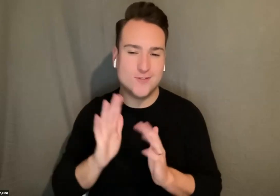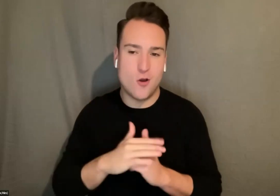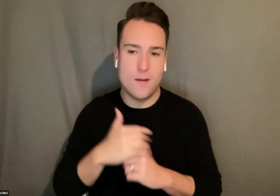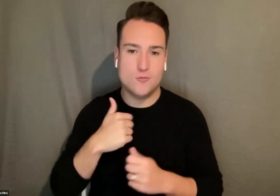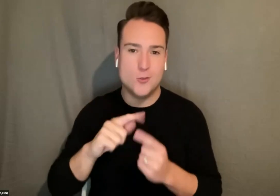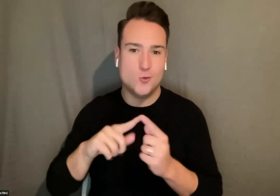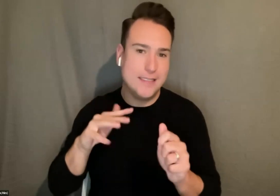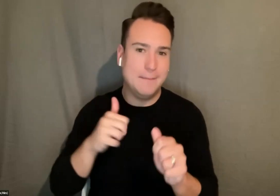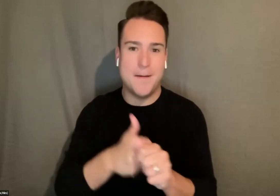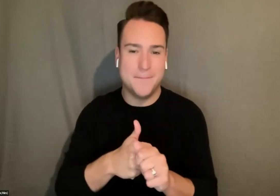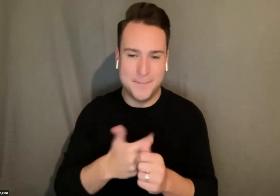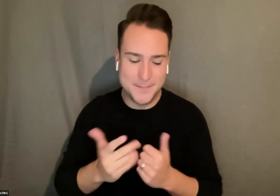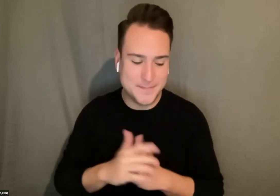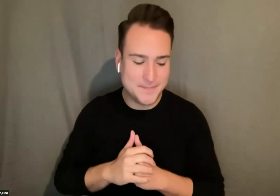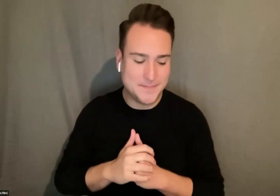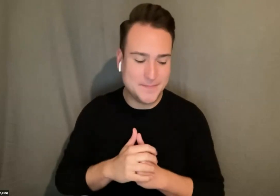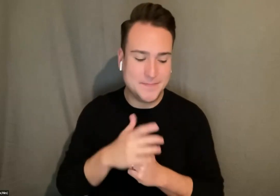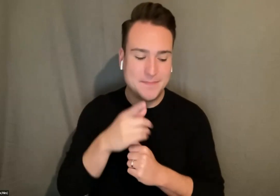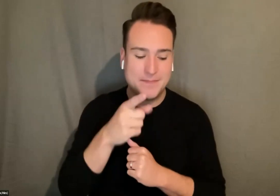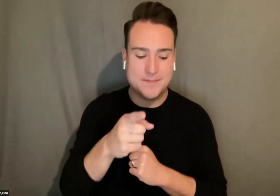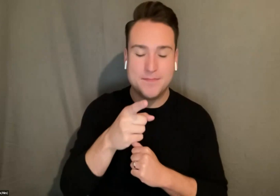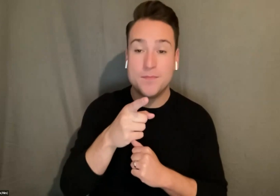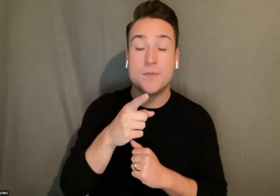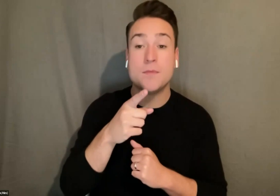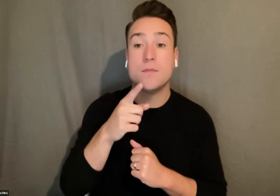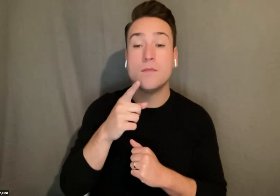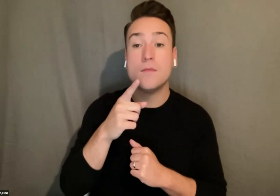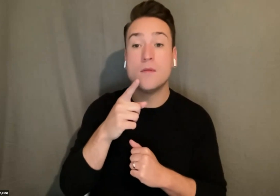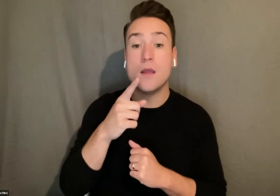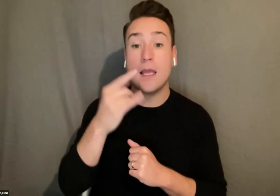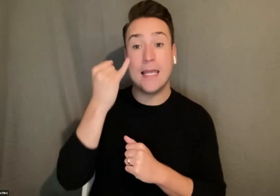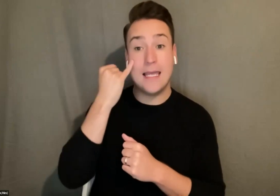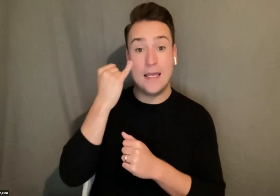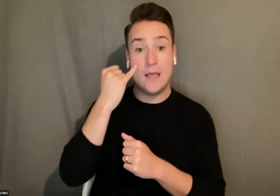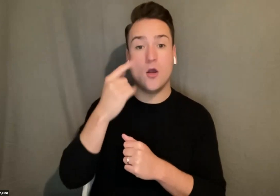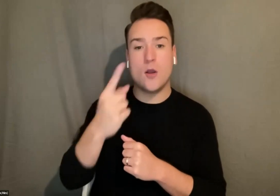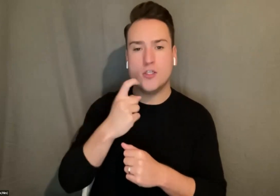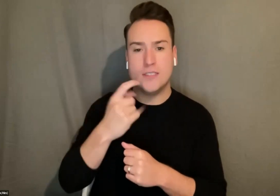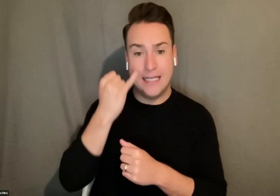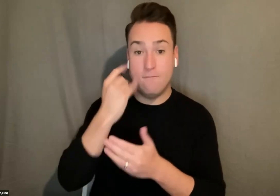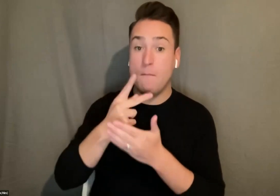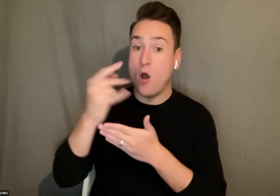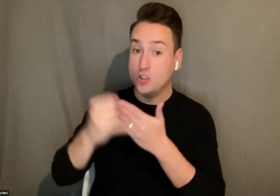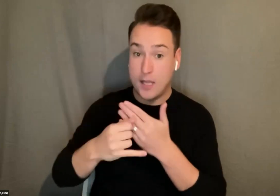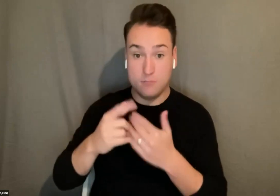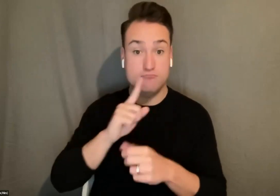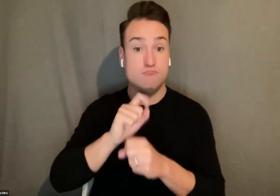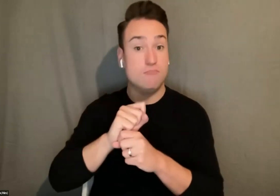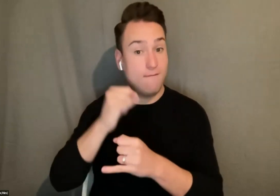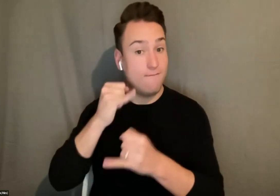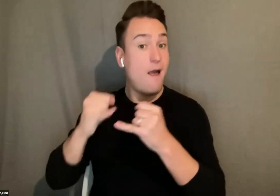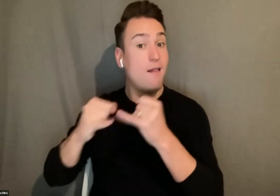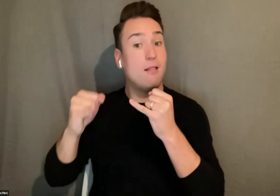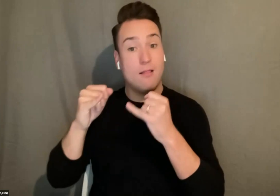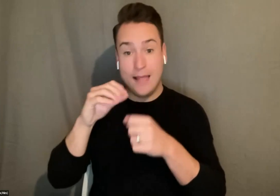with what you were saying all right um and if a project was a finalist in the national dance project but did not get a